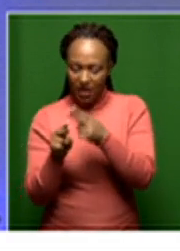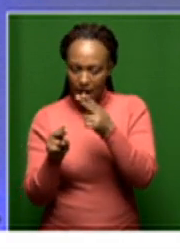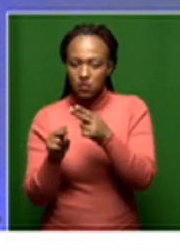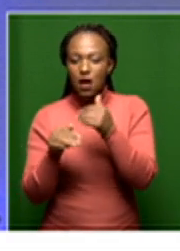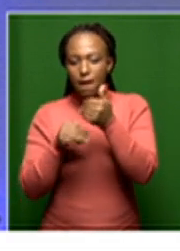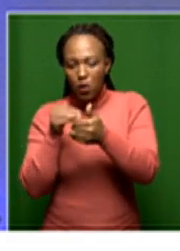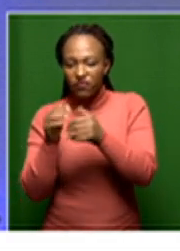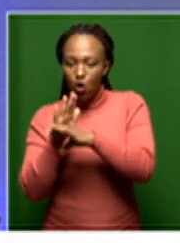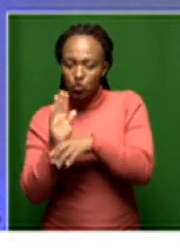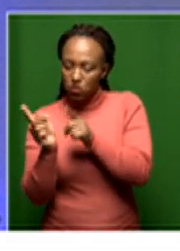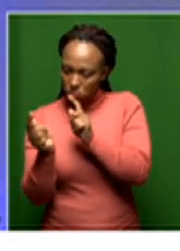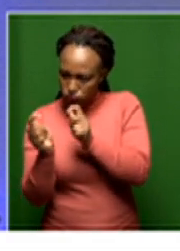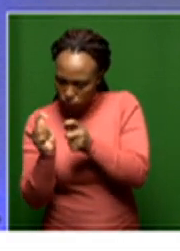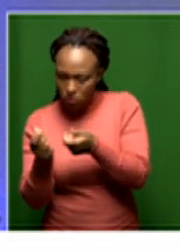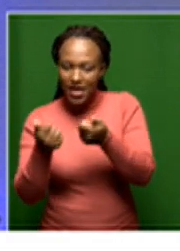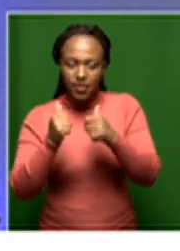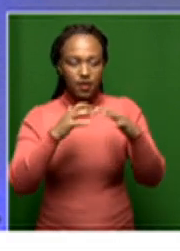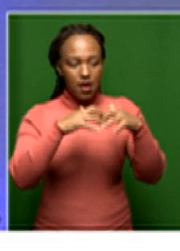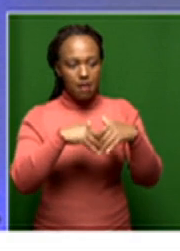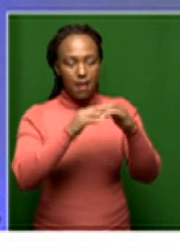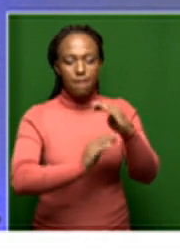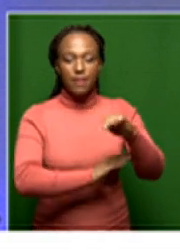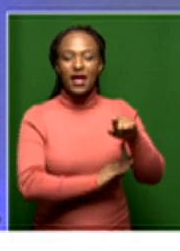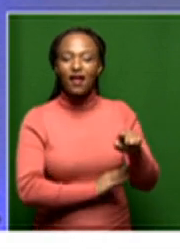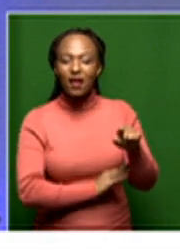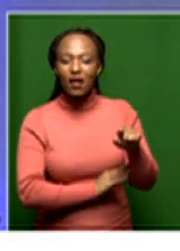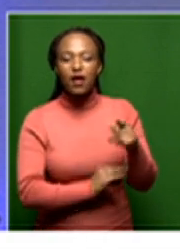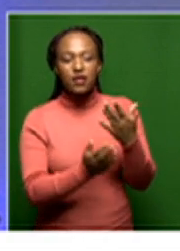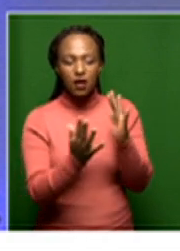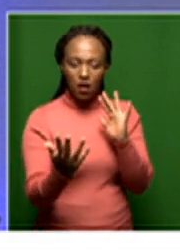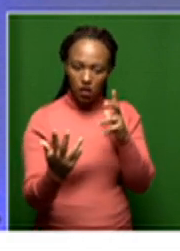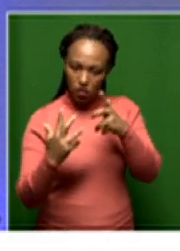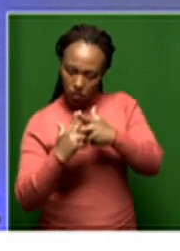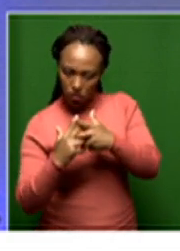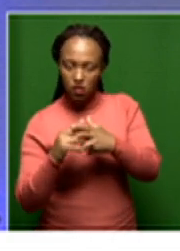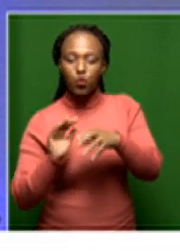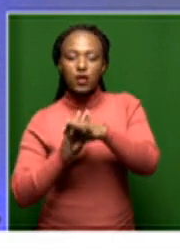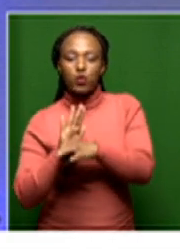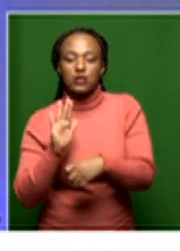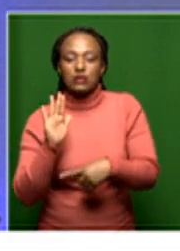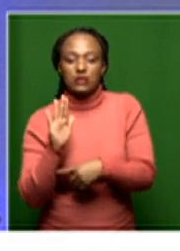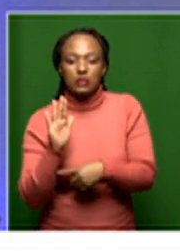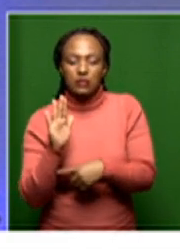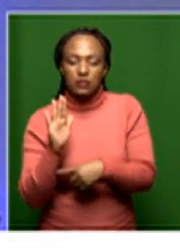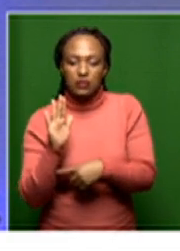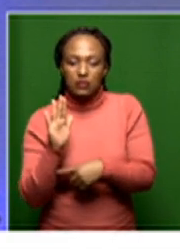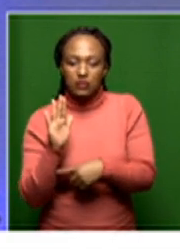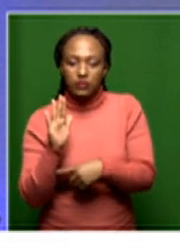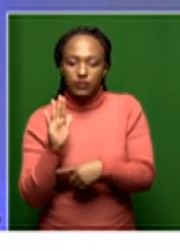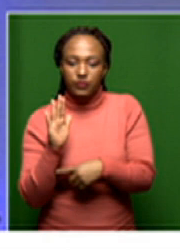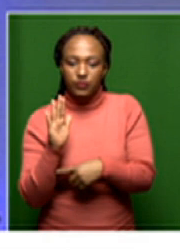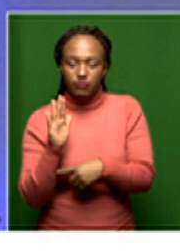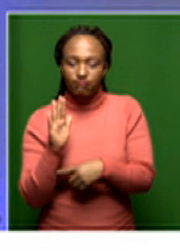then begin a process of legislation making it to align with the then provision of the Constitution.